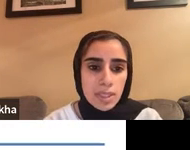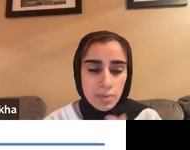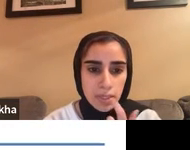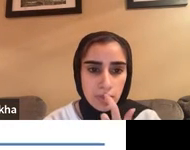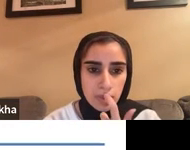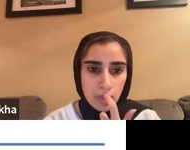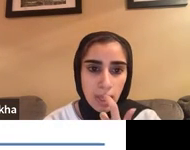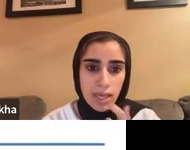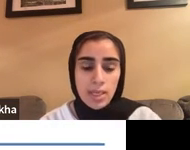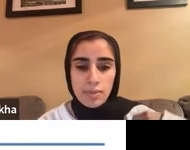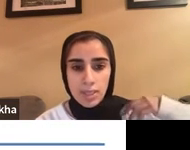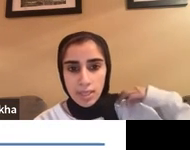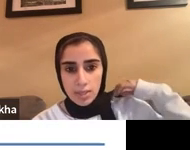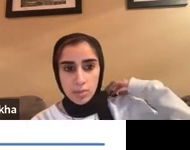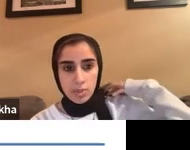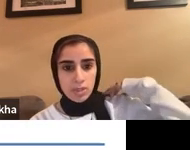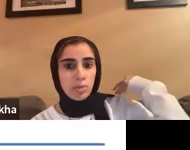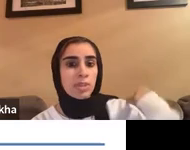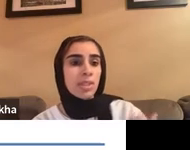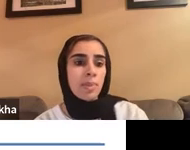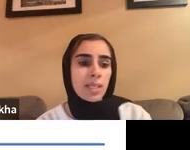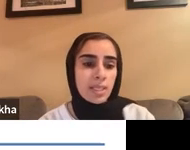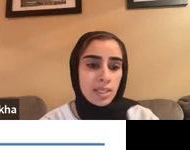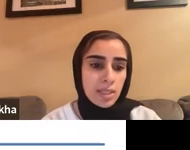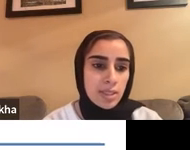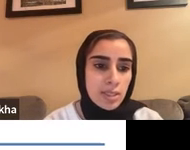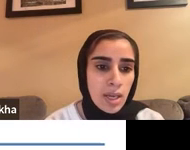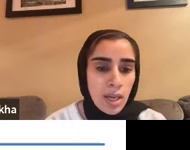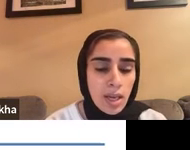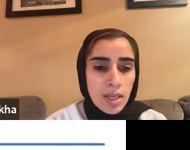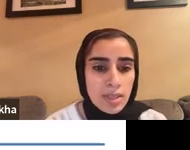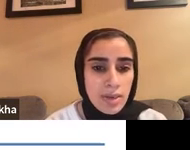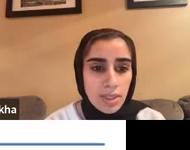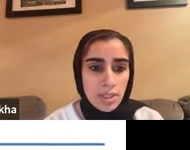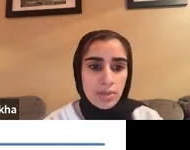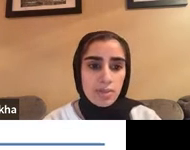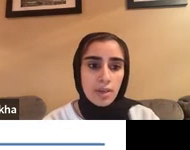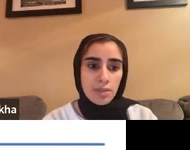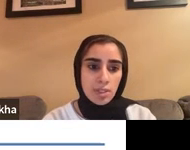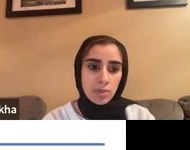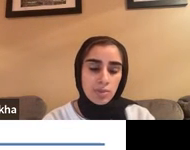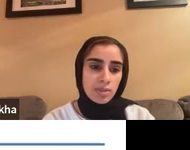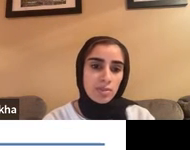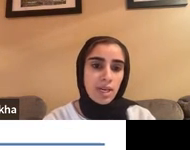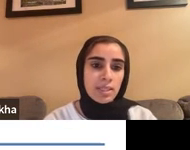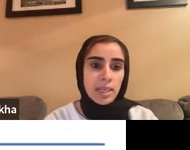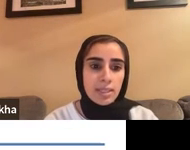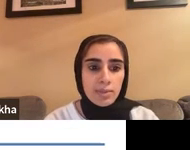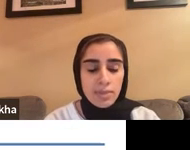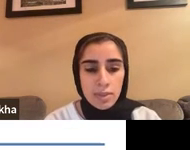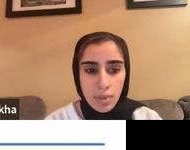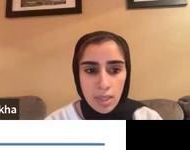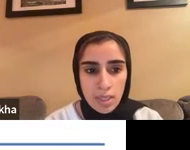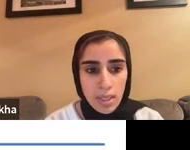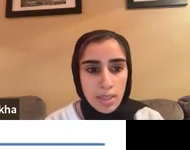forcibly displaced worldwide, a figure that has almost doubled in the past 10 years. The definition of a refugee was first defined in